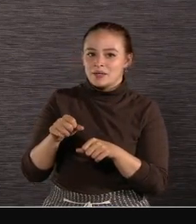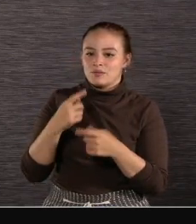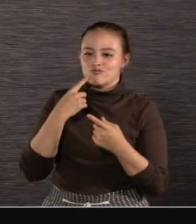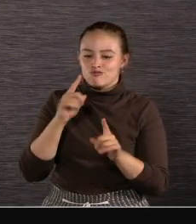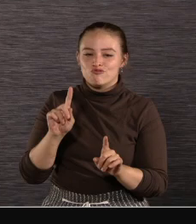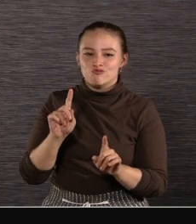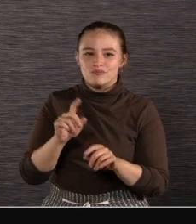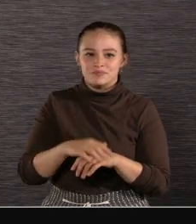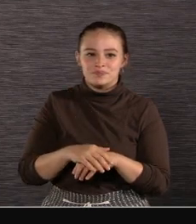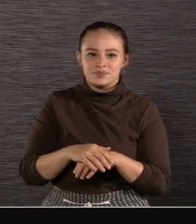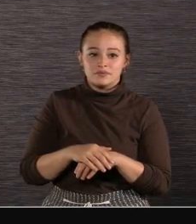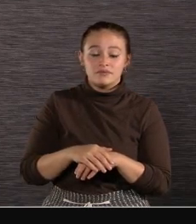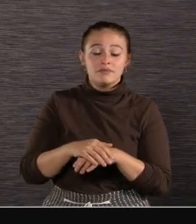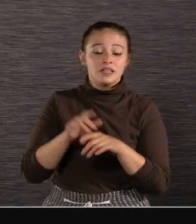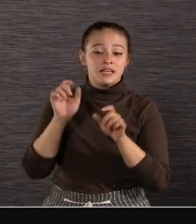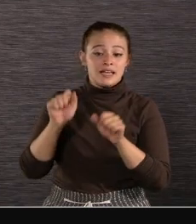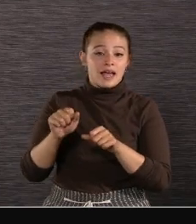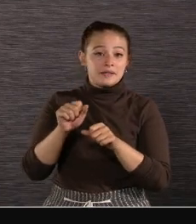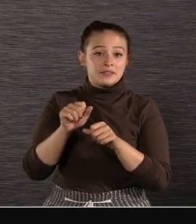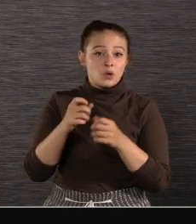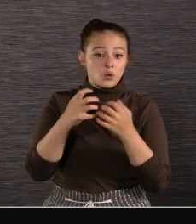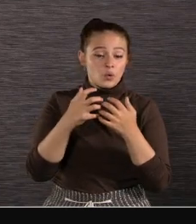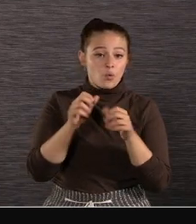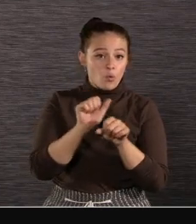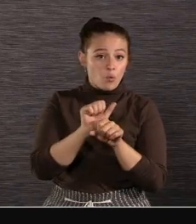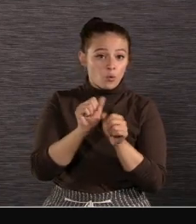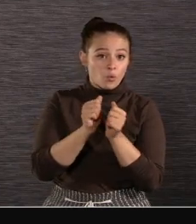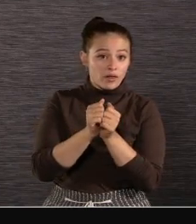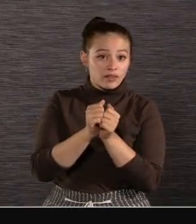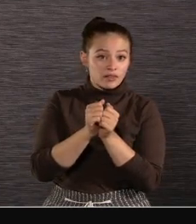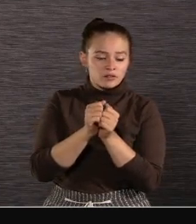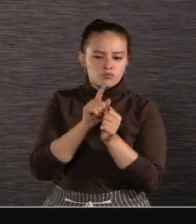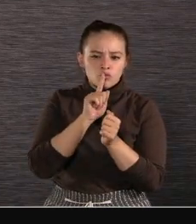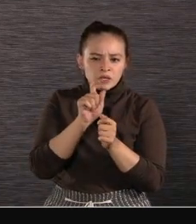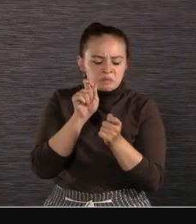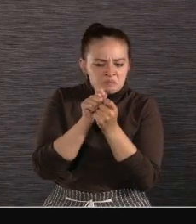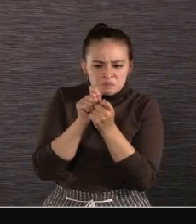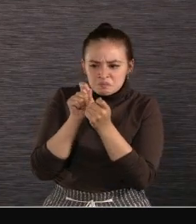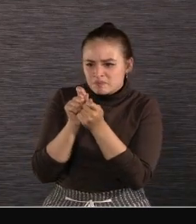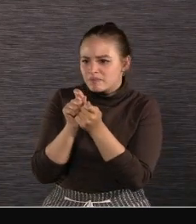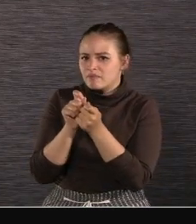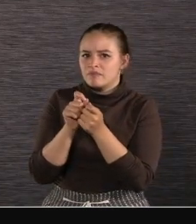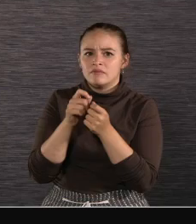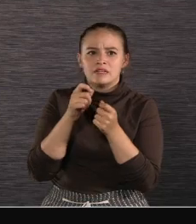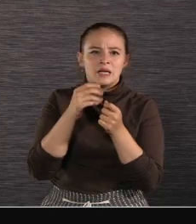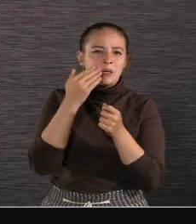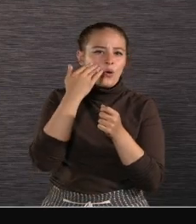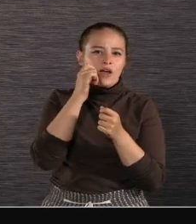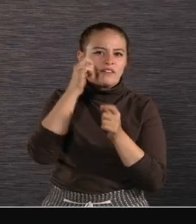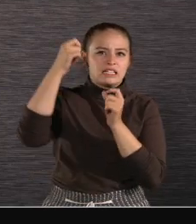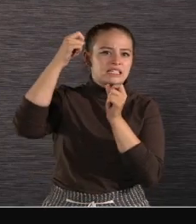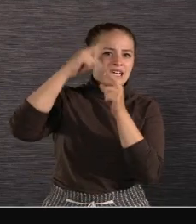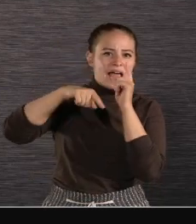For flight and camera And it will fly with precision Even indoors where GPS satellites are out of sight